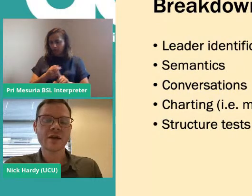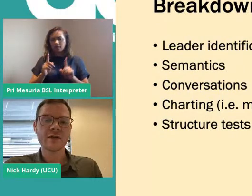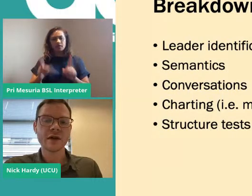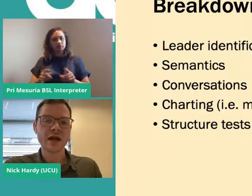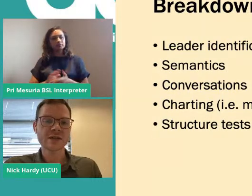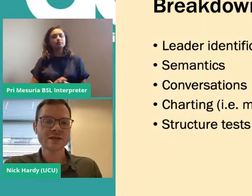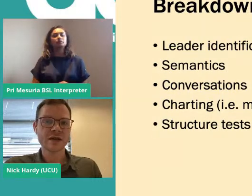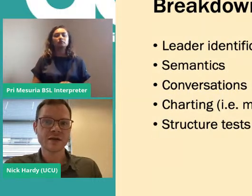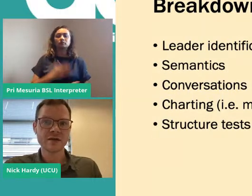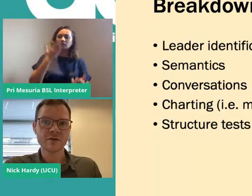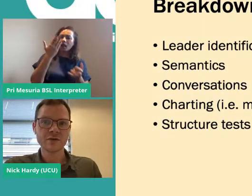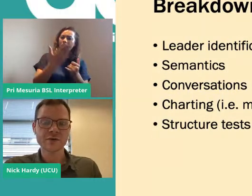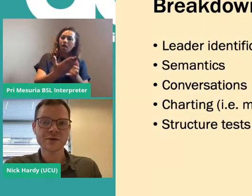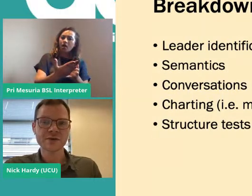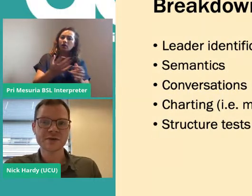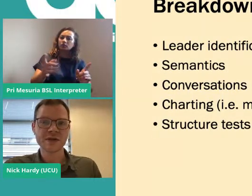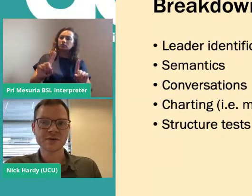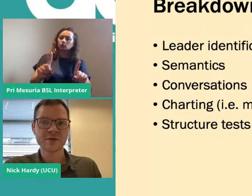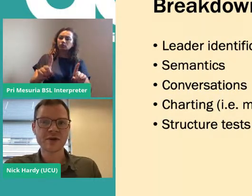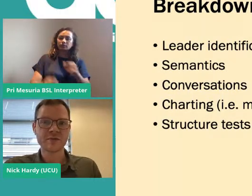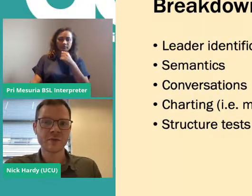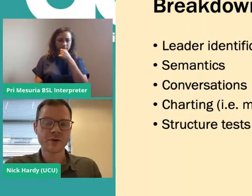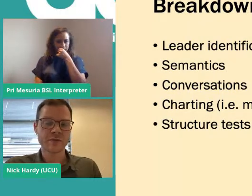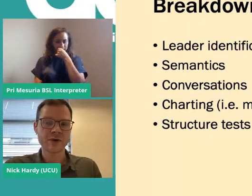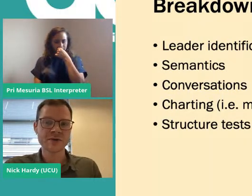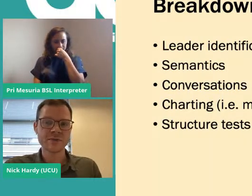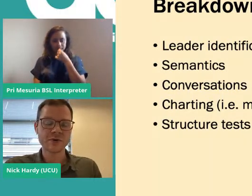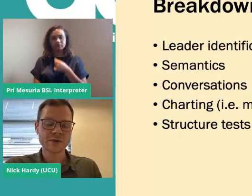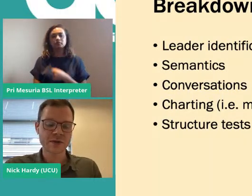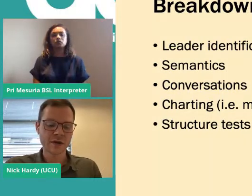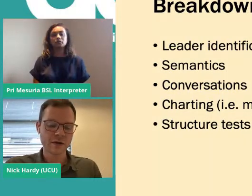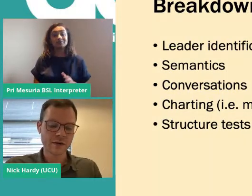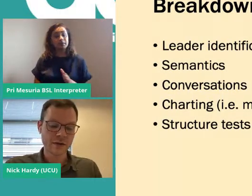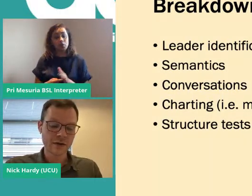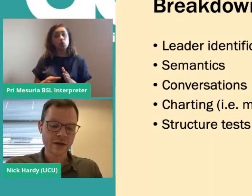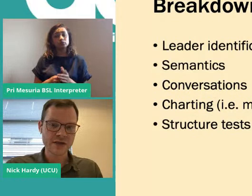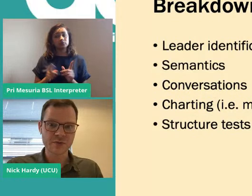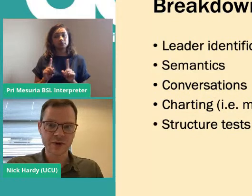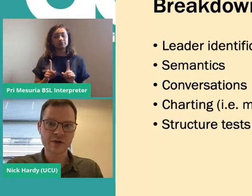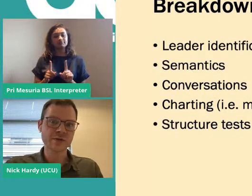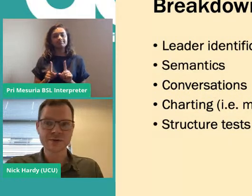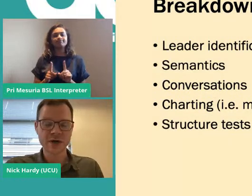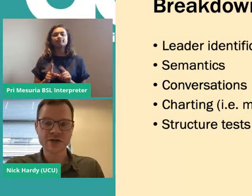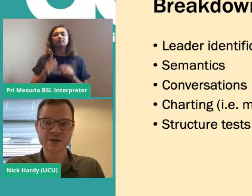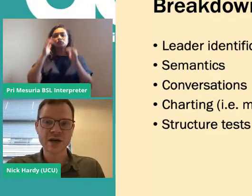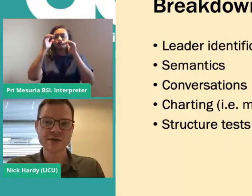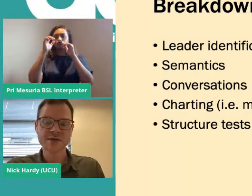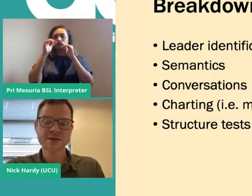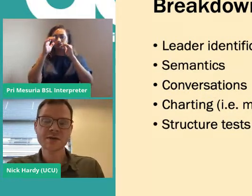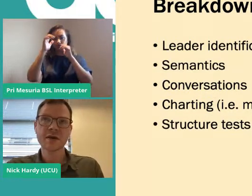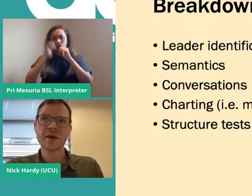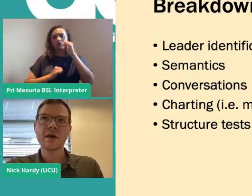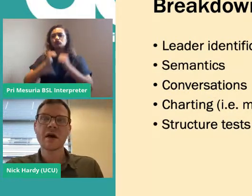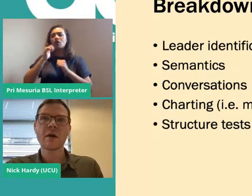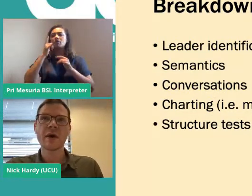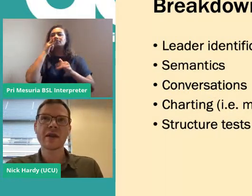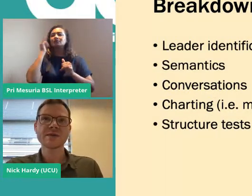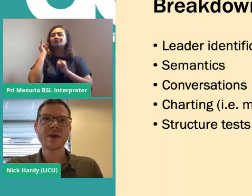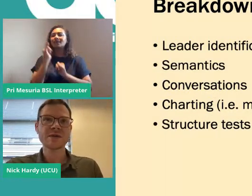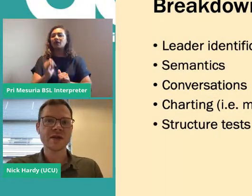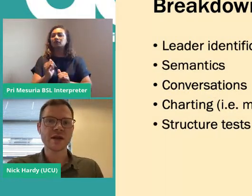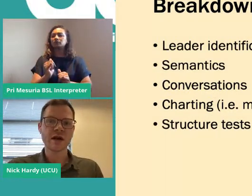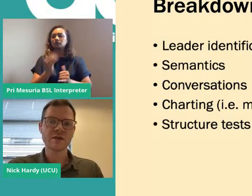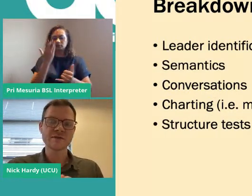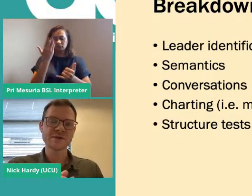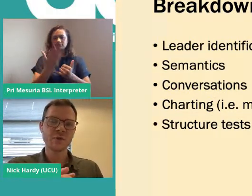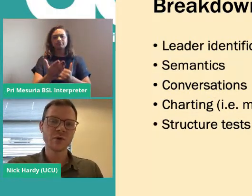And then the last thing that the course deals with, but one of the most important, is what they call structure tests. And